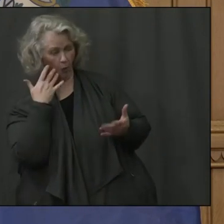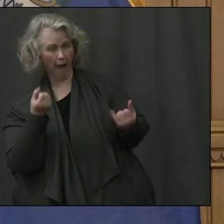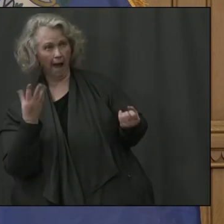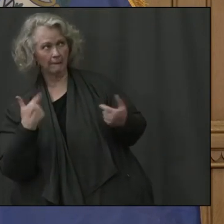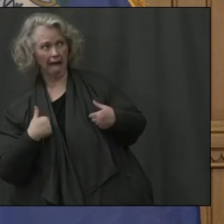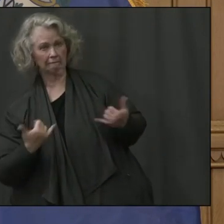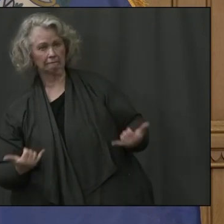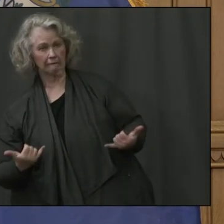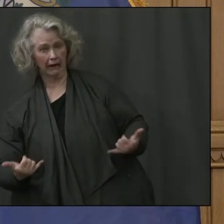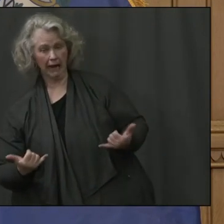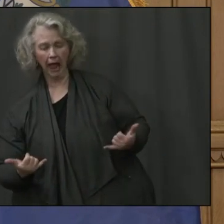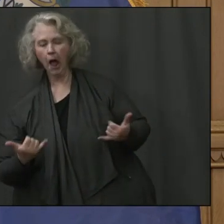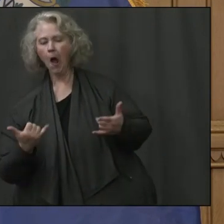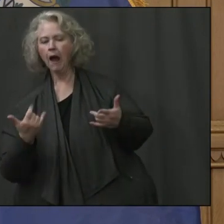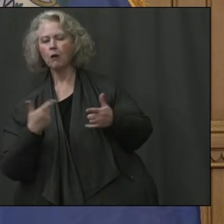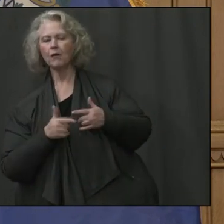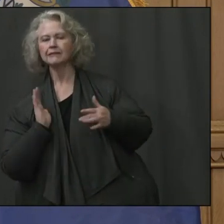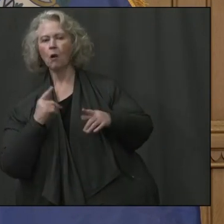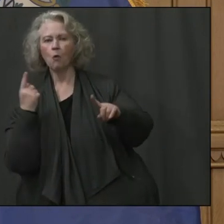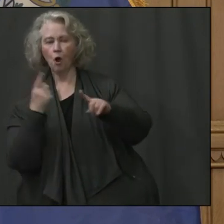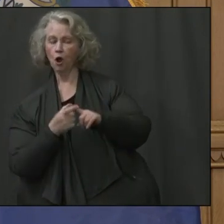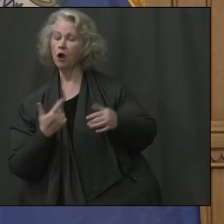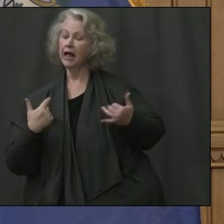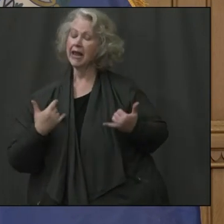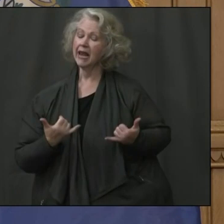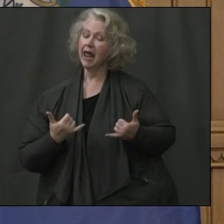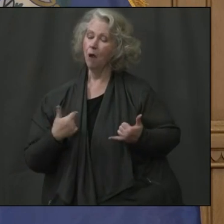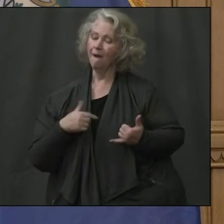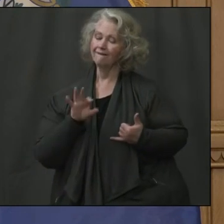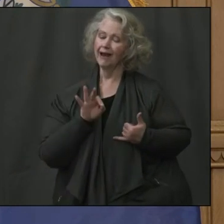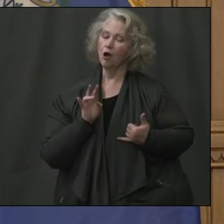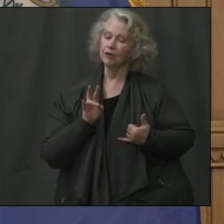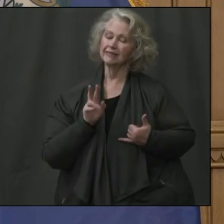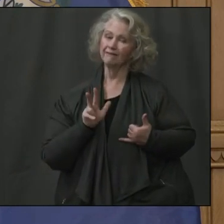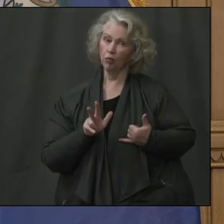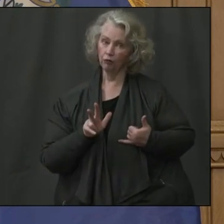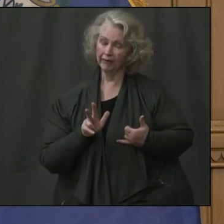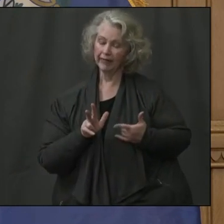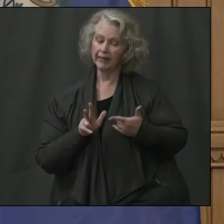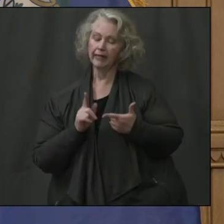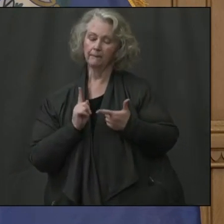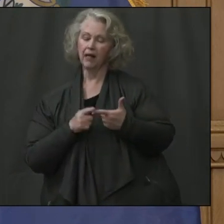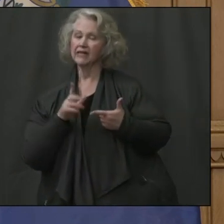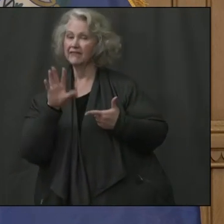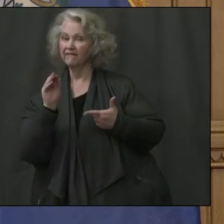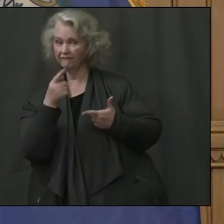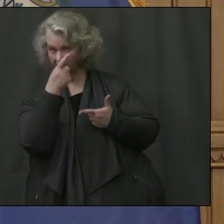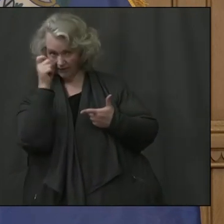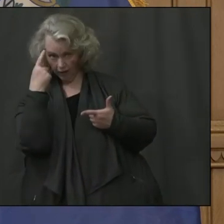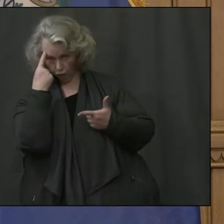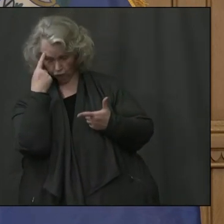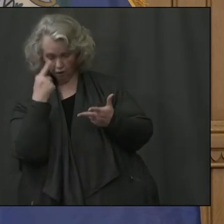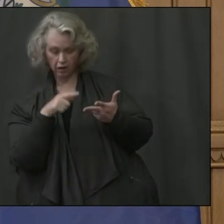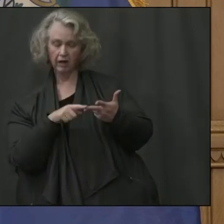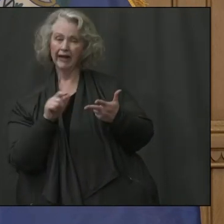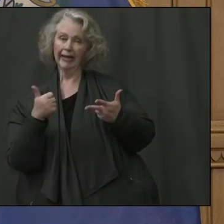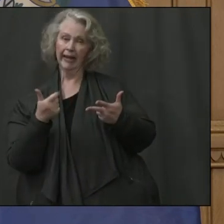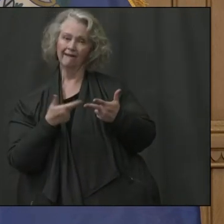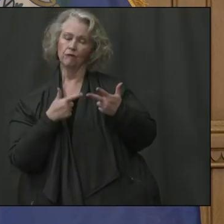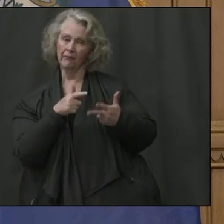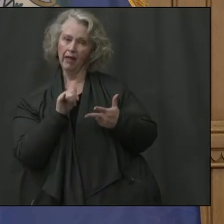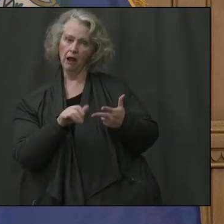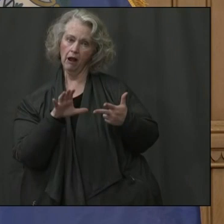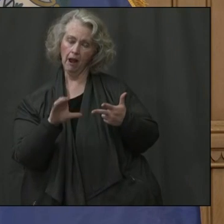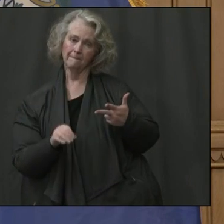like what our target goal will be? do. had 973. Then we got 50 from the feds. We got 10 from the manufacturer.